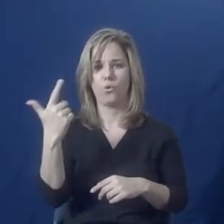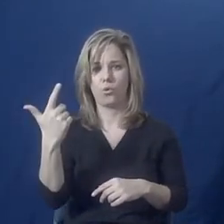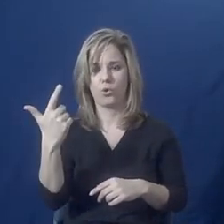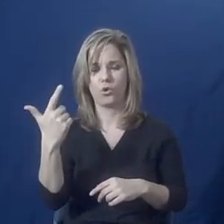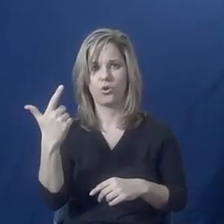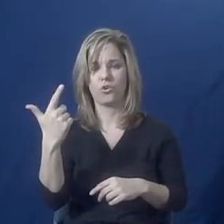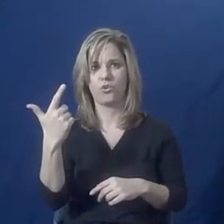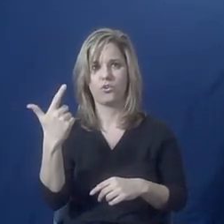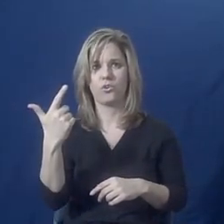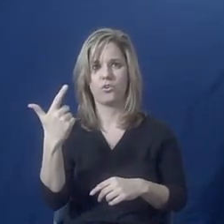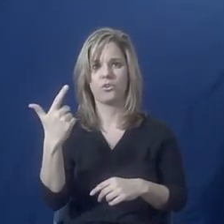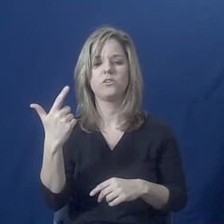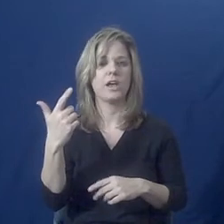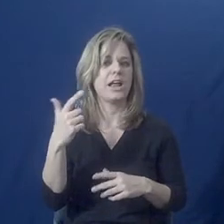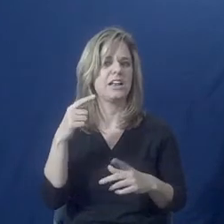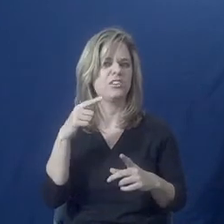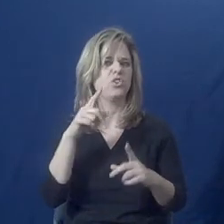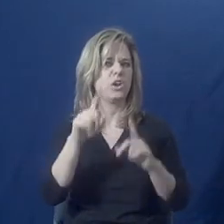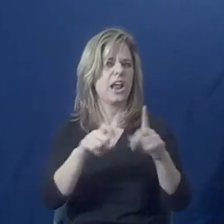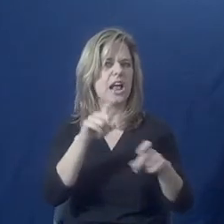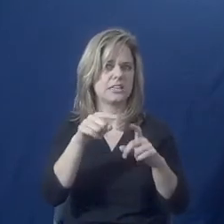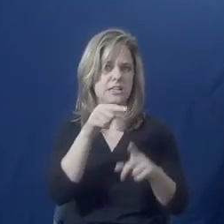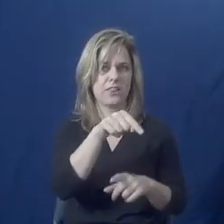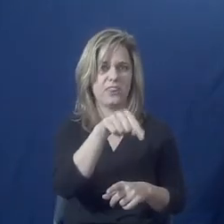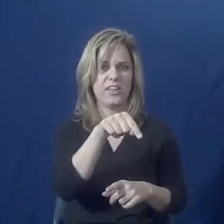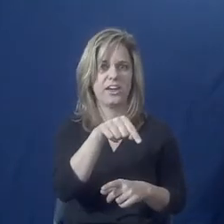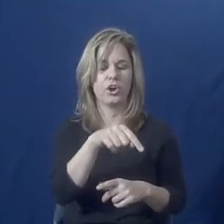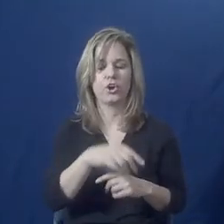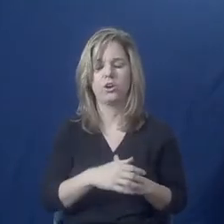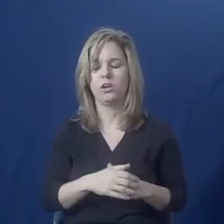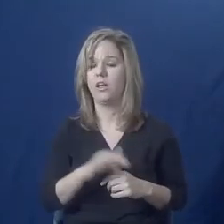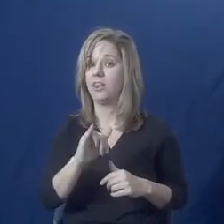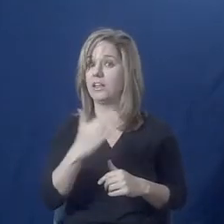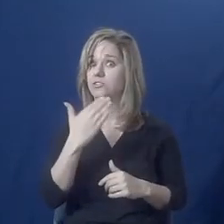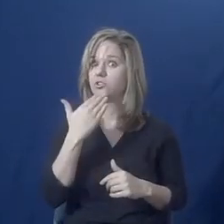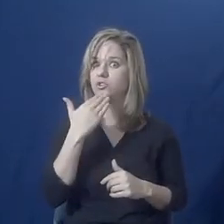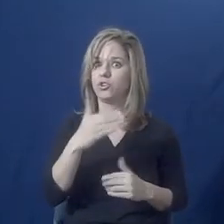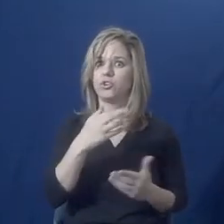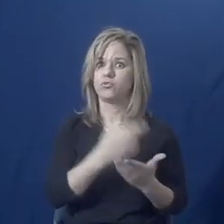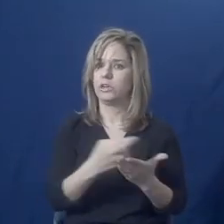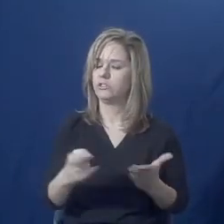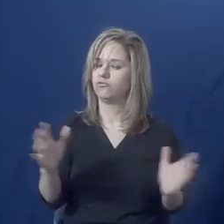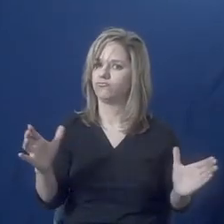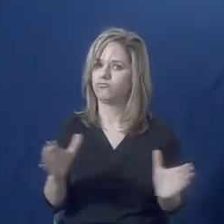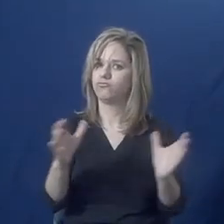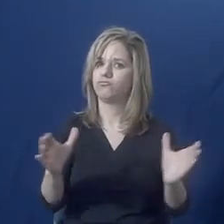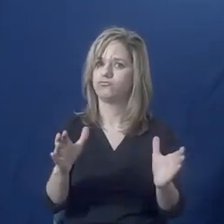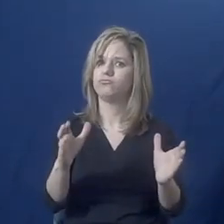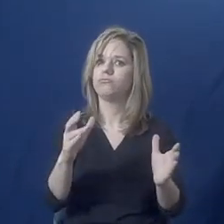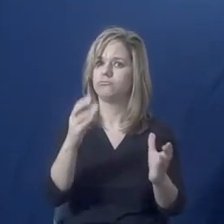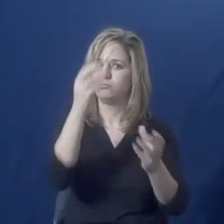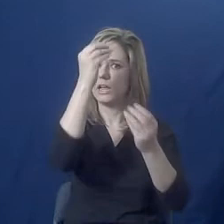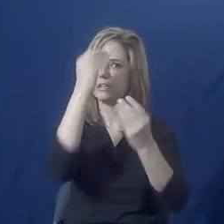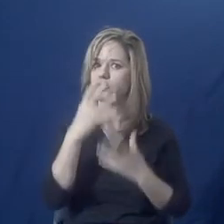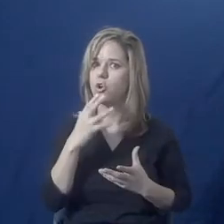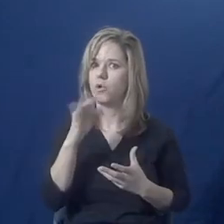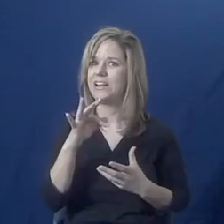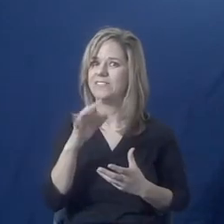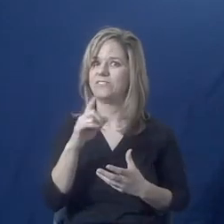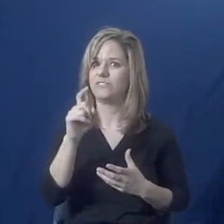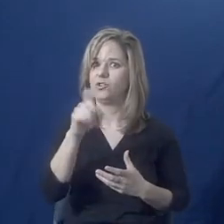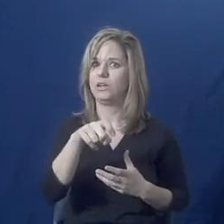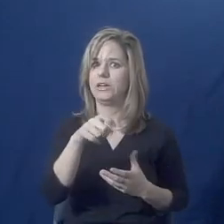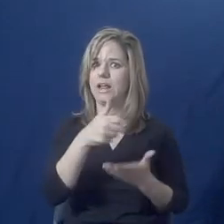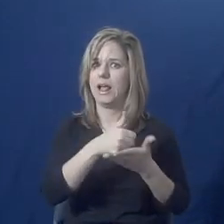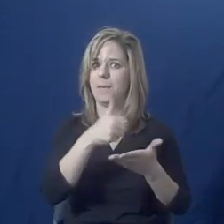to that. So that's a really good resource. I encourage people to let us know if you're working with somebody and they are relocating and they want to really kind of explore how they